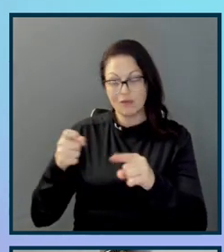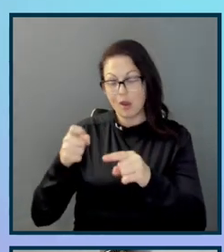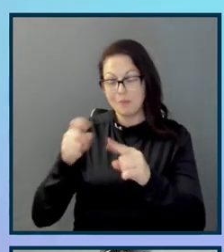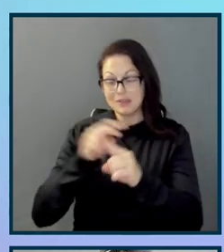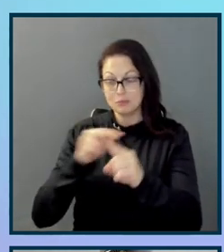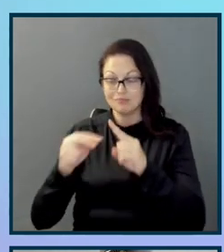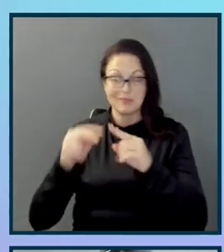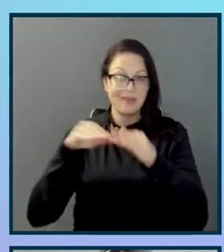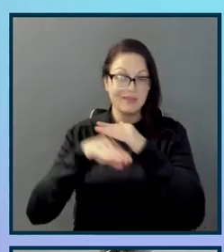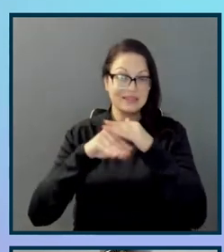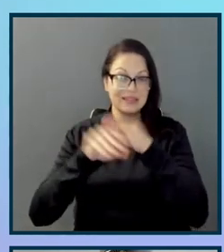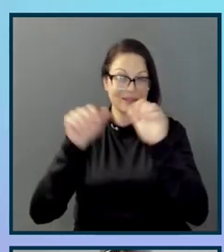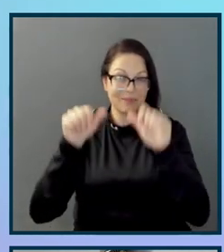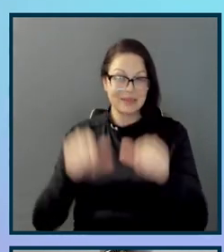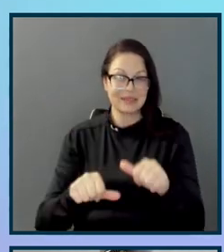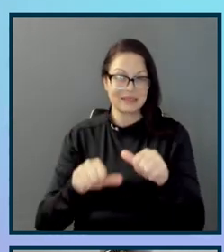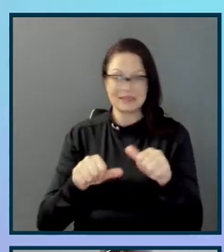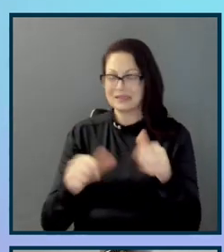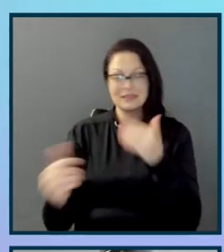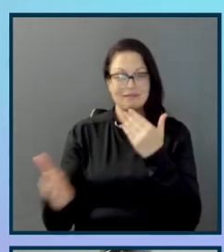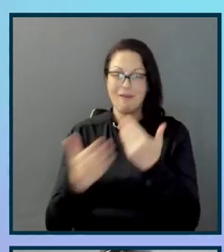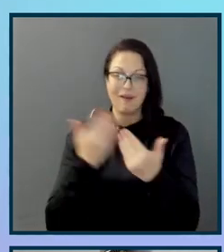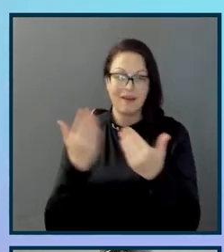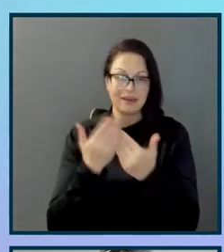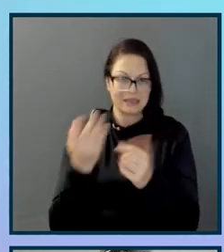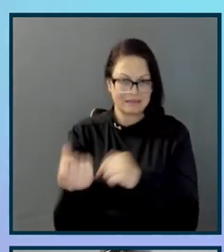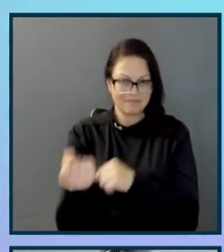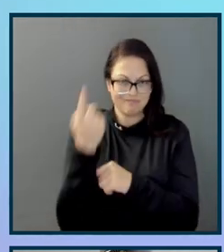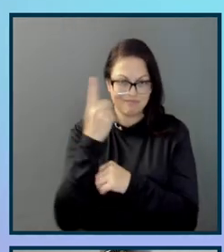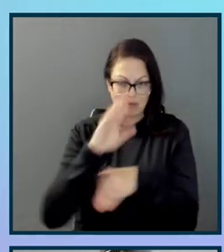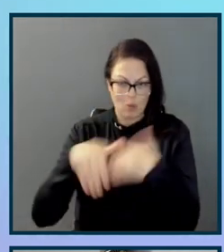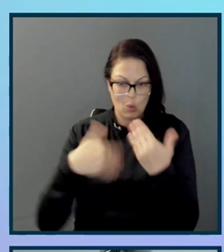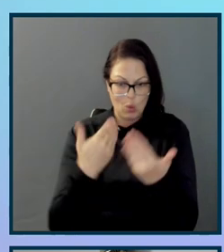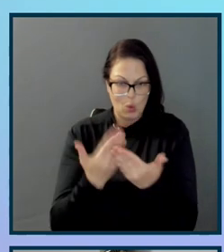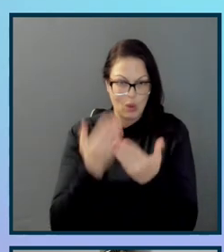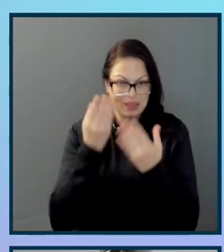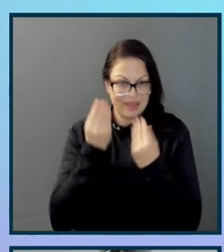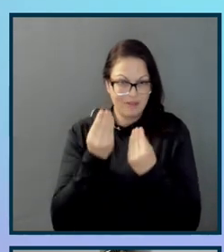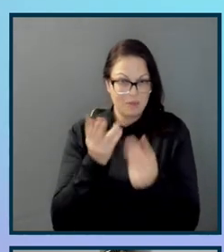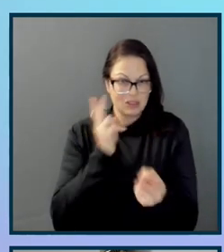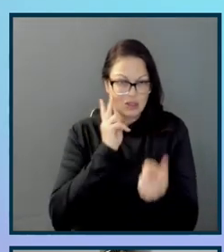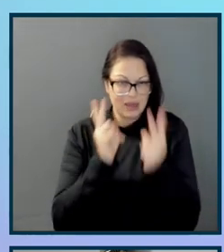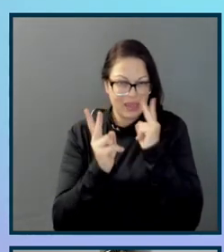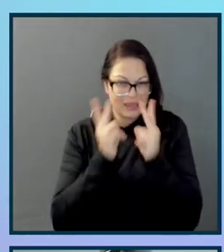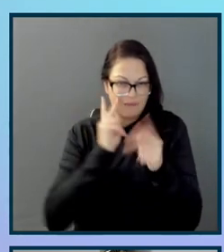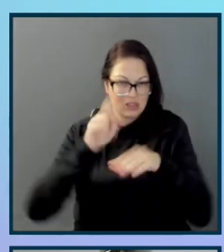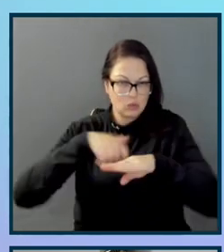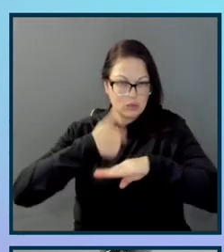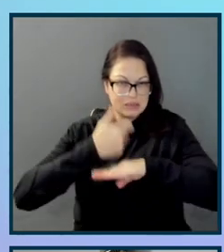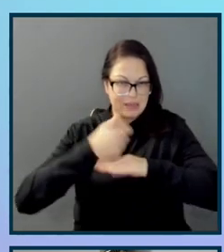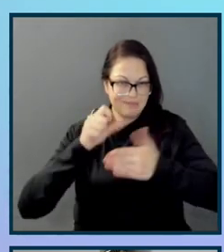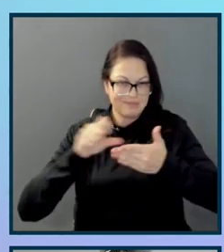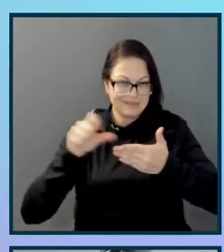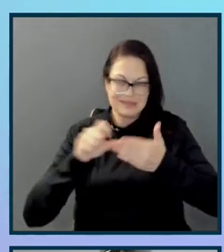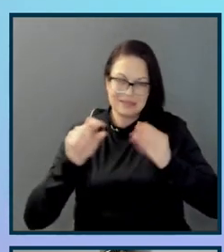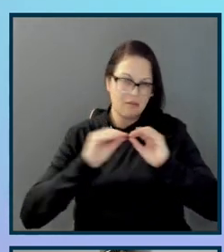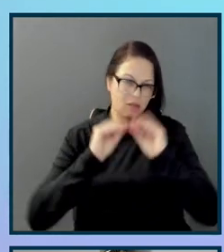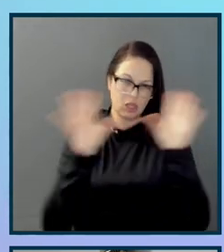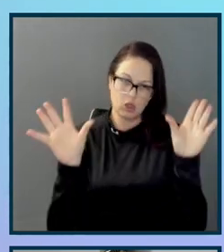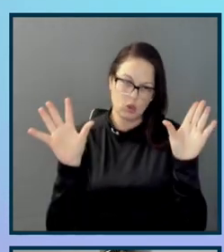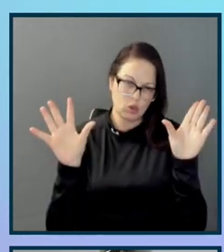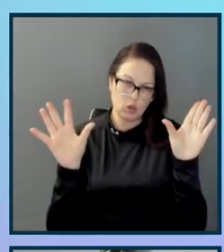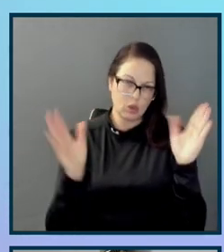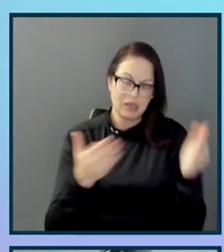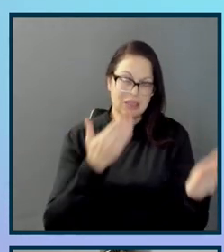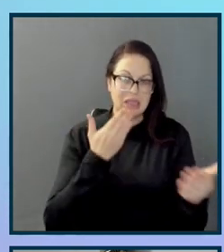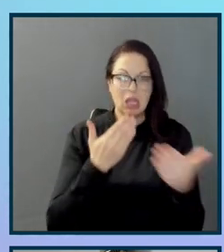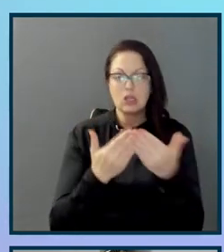it's not really easy to make sense of all of the information and the visual structure of the page is just not clear. Which is not good for